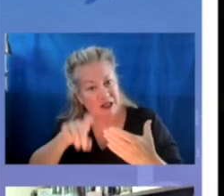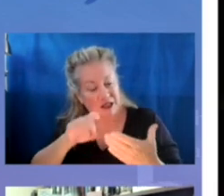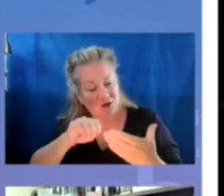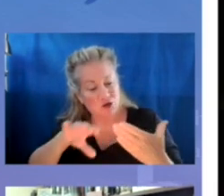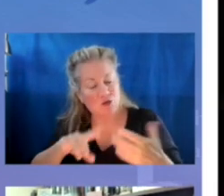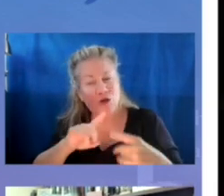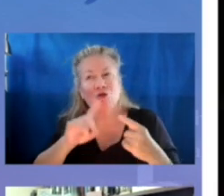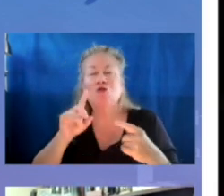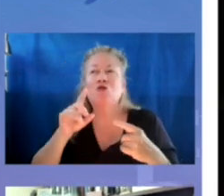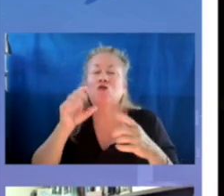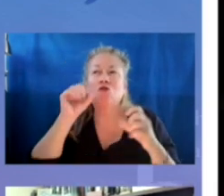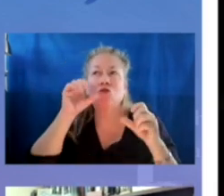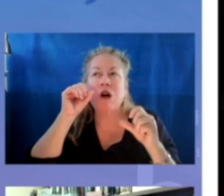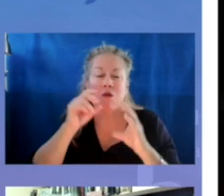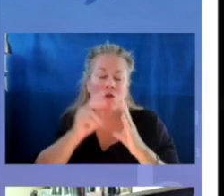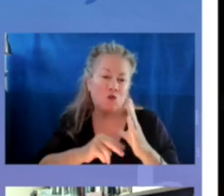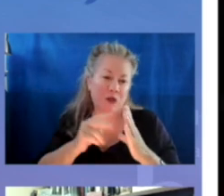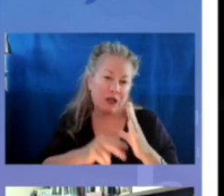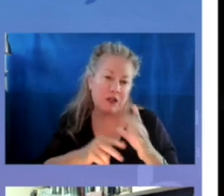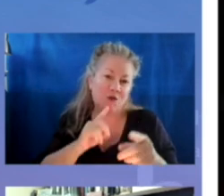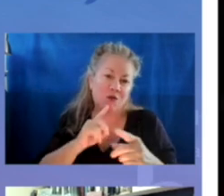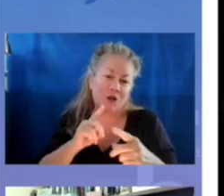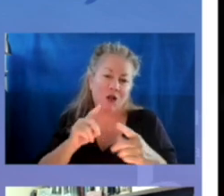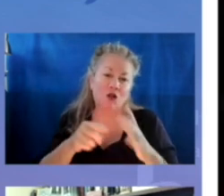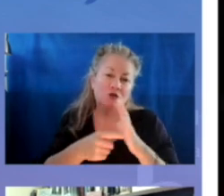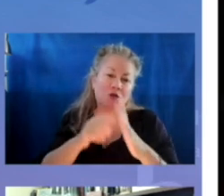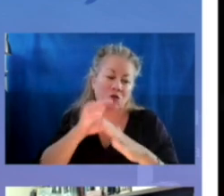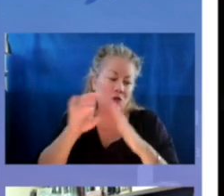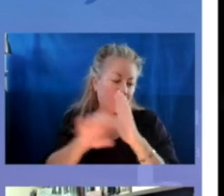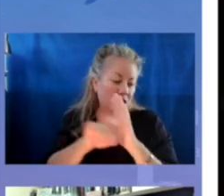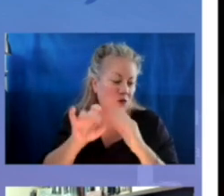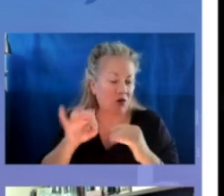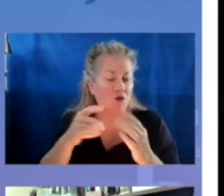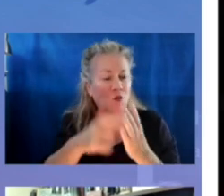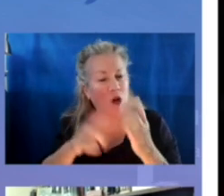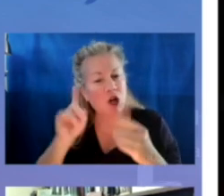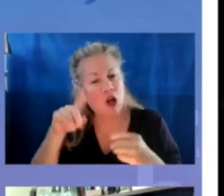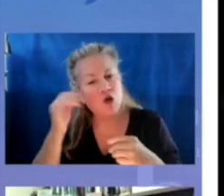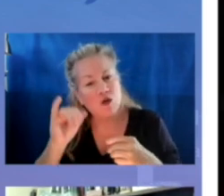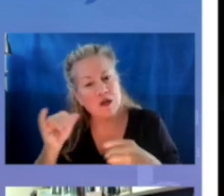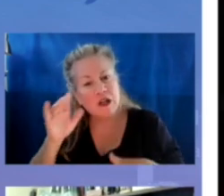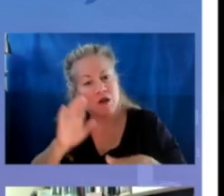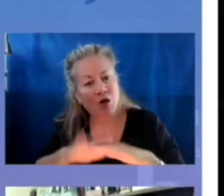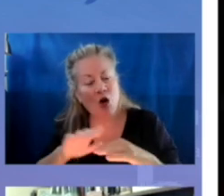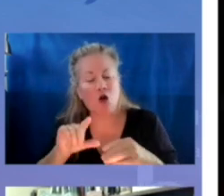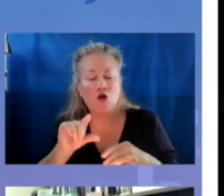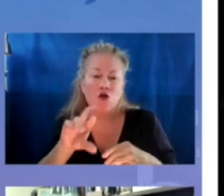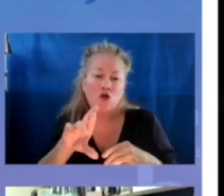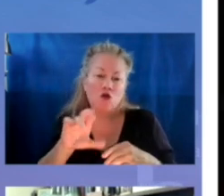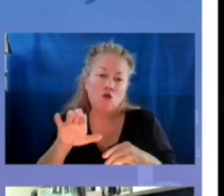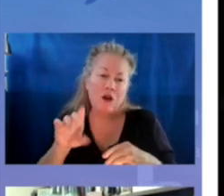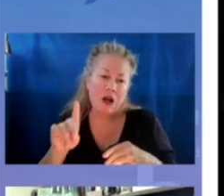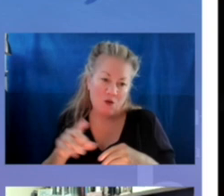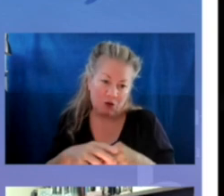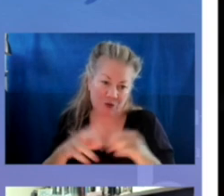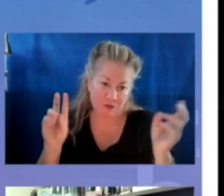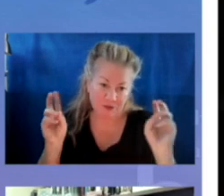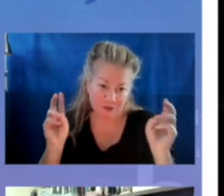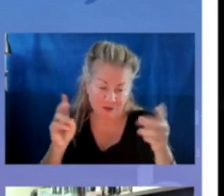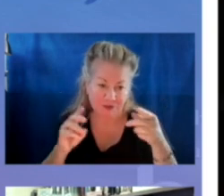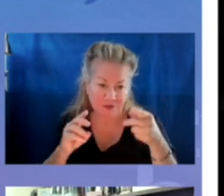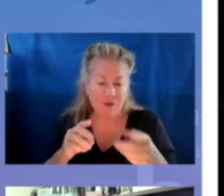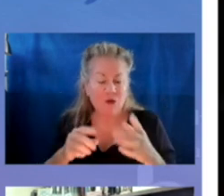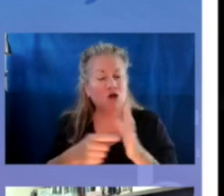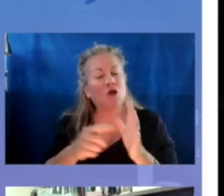it's an incredible read and really paints the picture of what this work looks like on the ground. And I want to share other